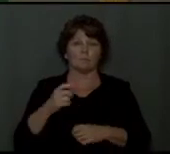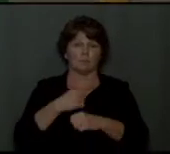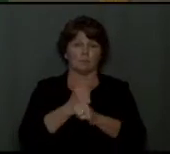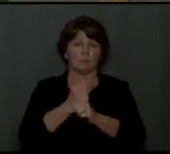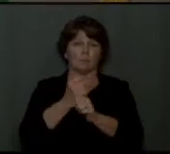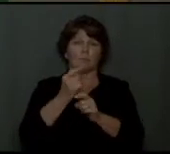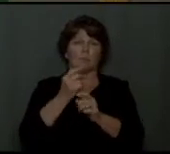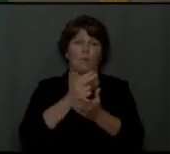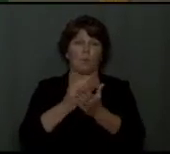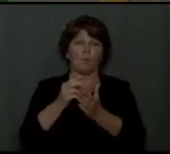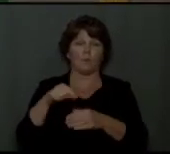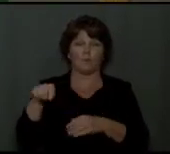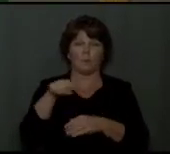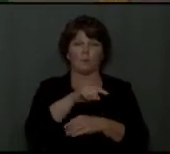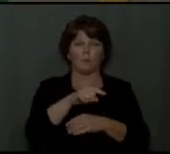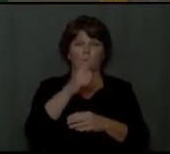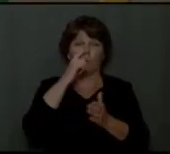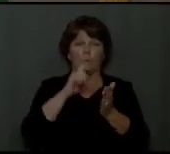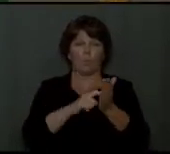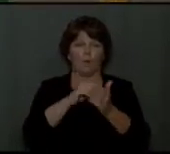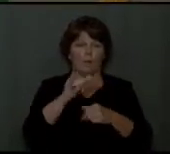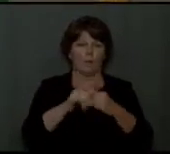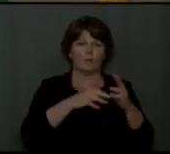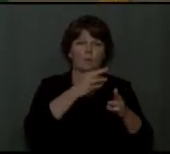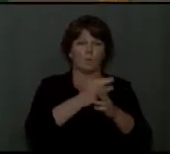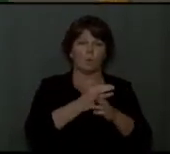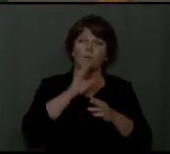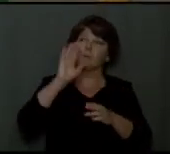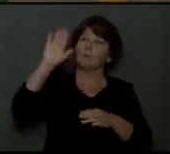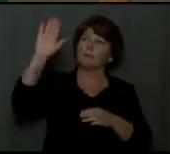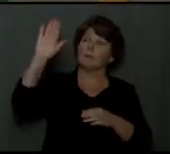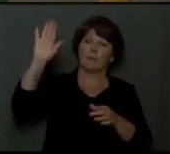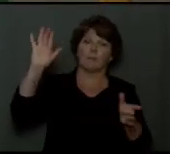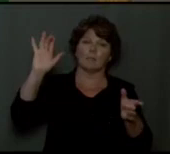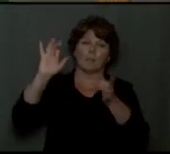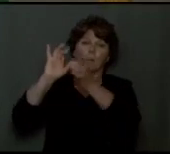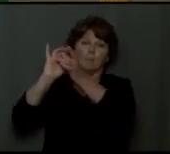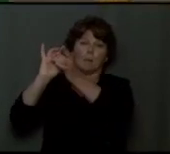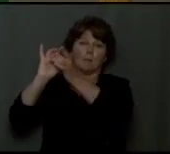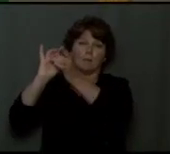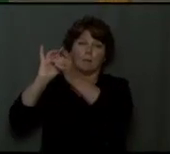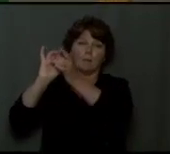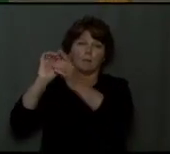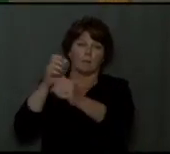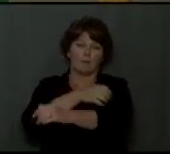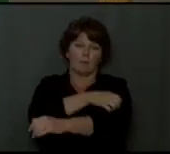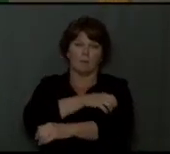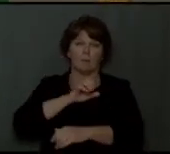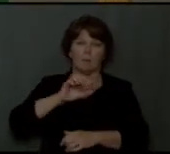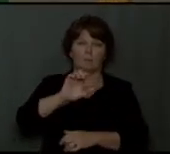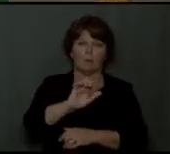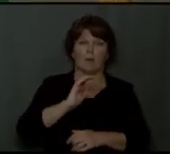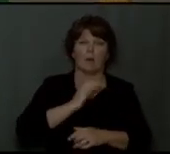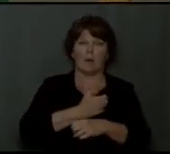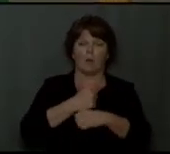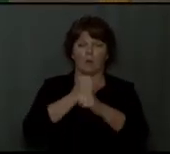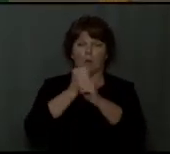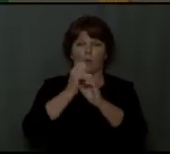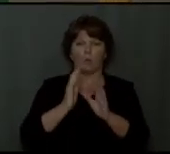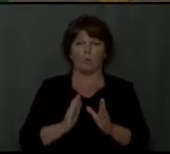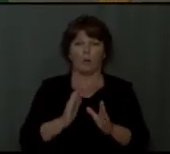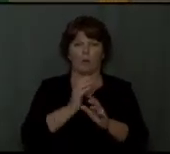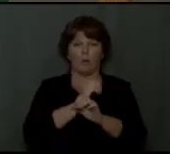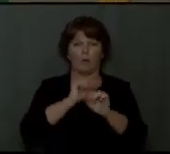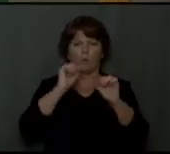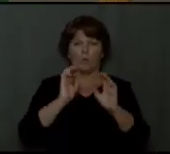you, that you be recognized in this world as one of His own. Empowered by our beloved Creator, Maker and